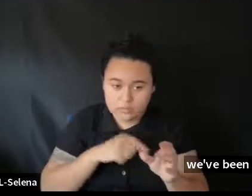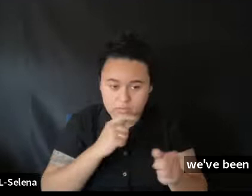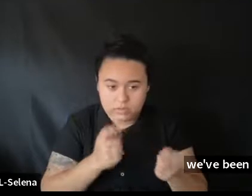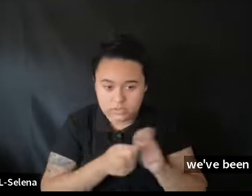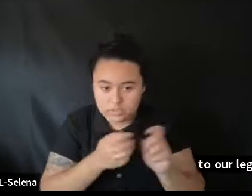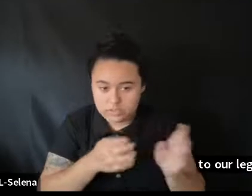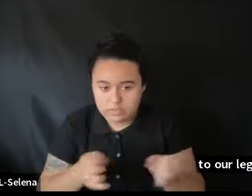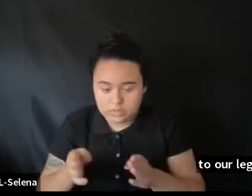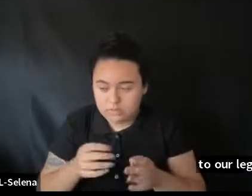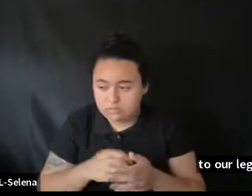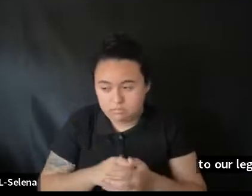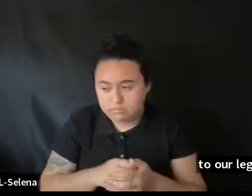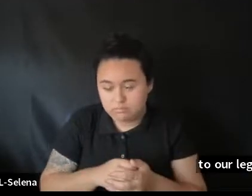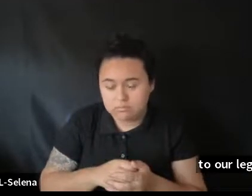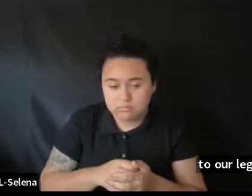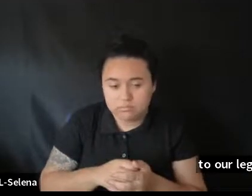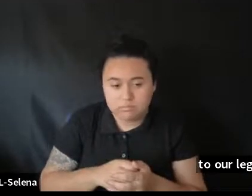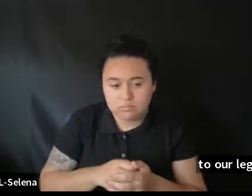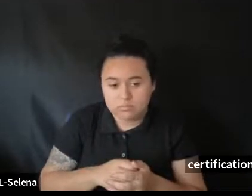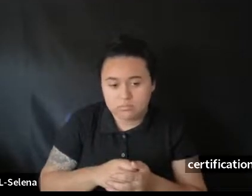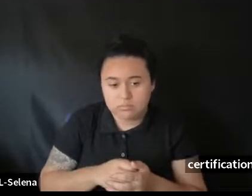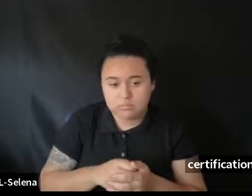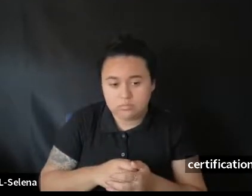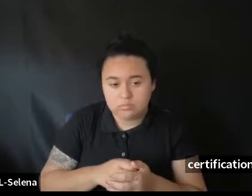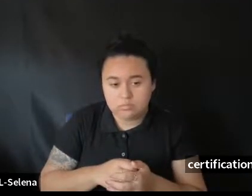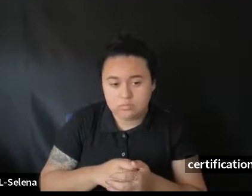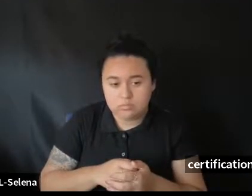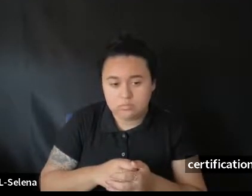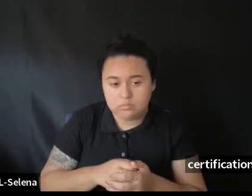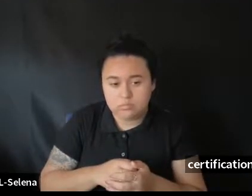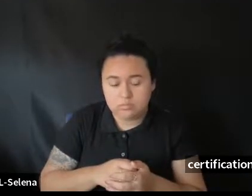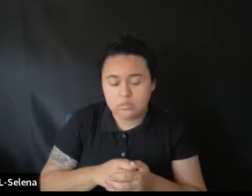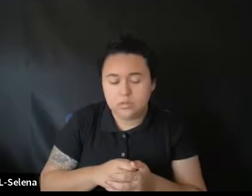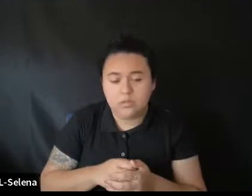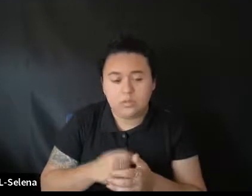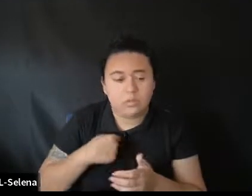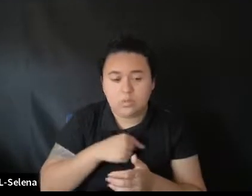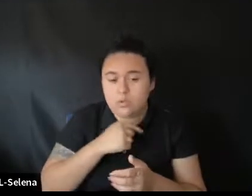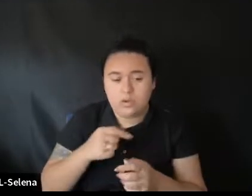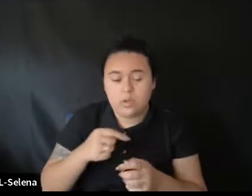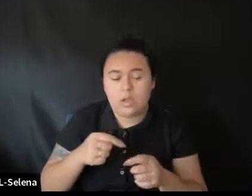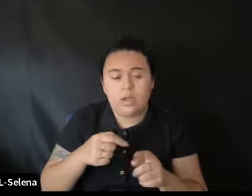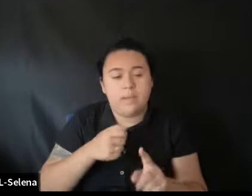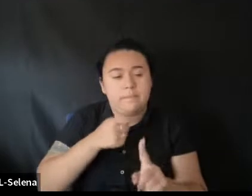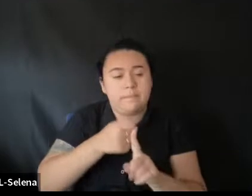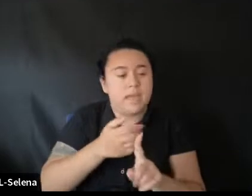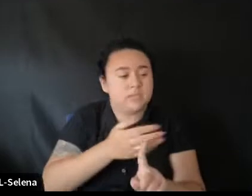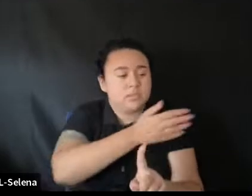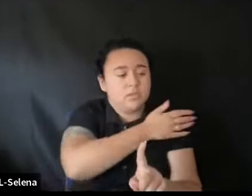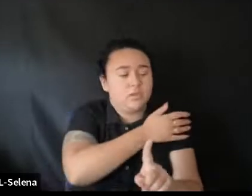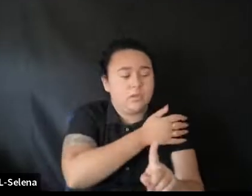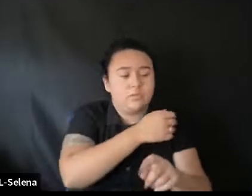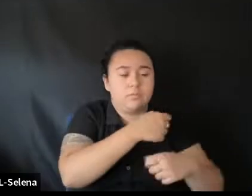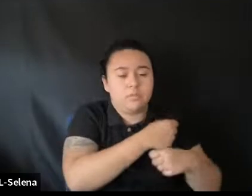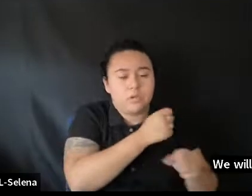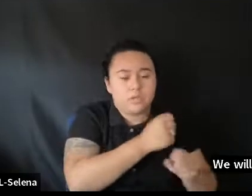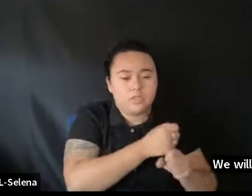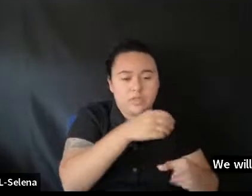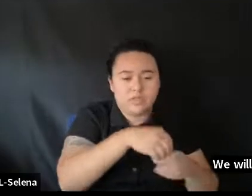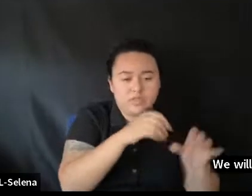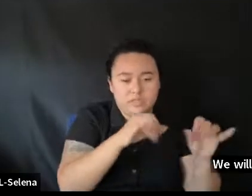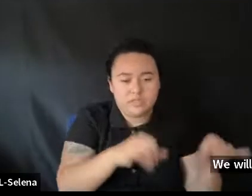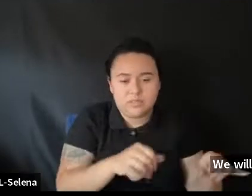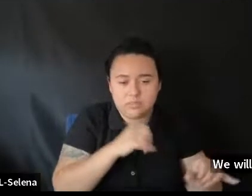plan on you. We will not. Negatively. Retroactively. Impact. The production. That's in our system.